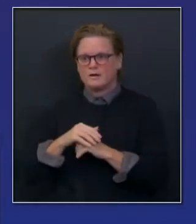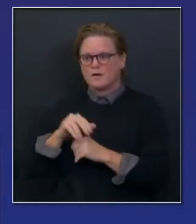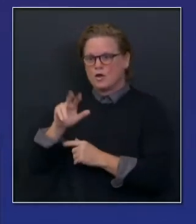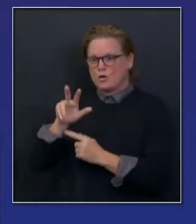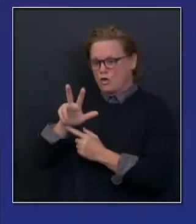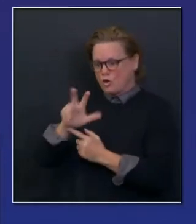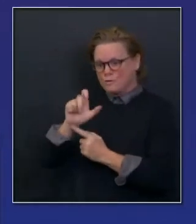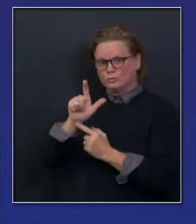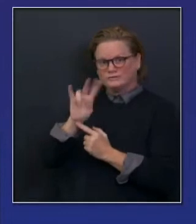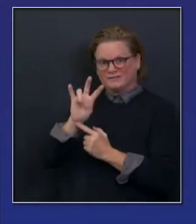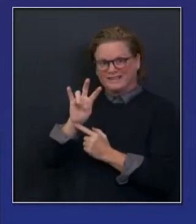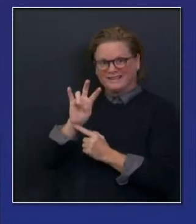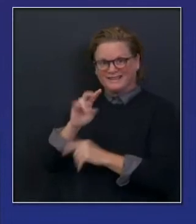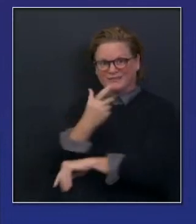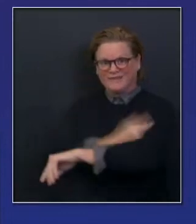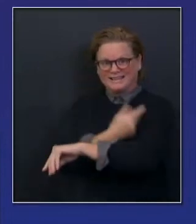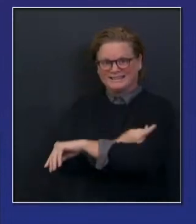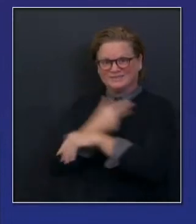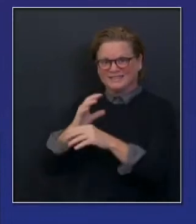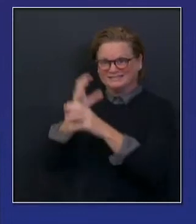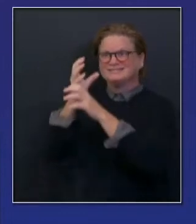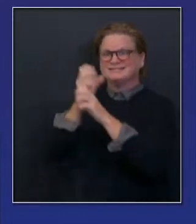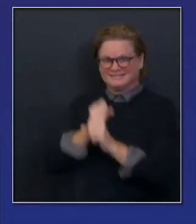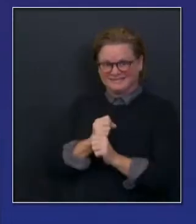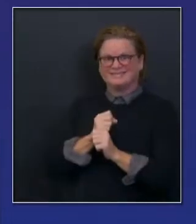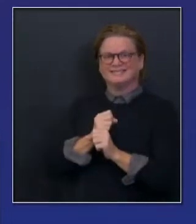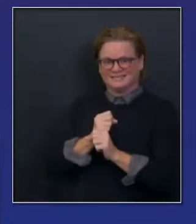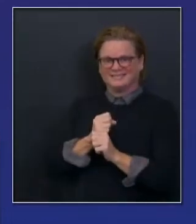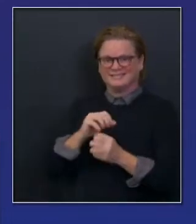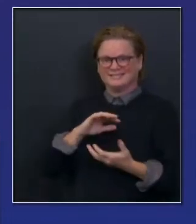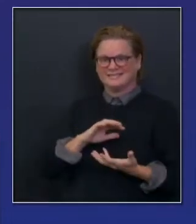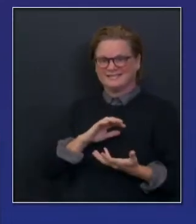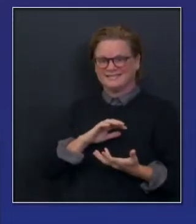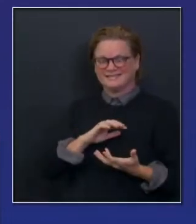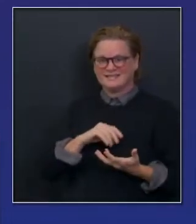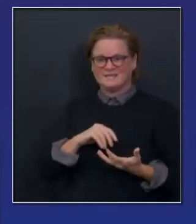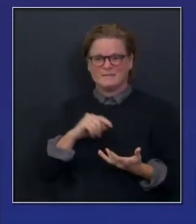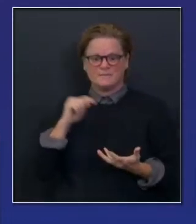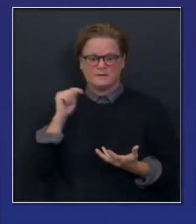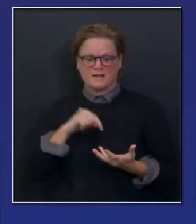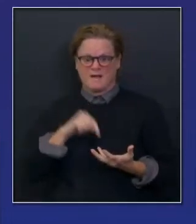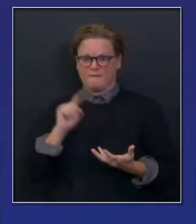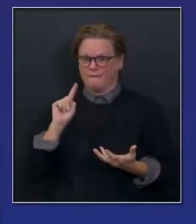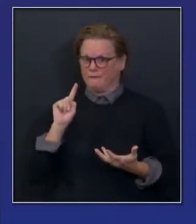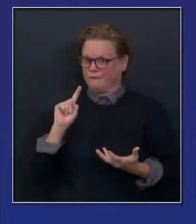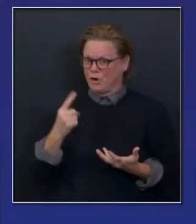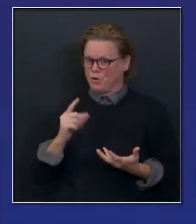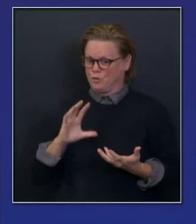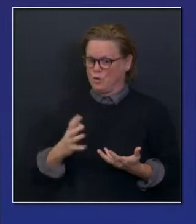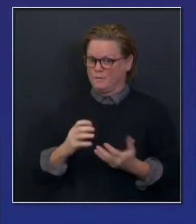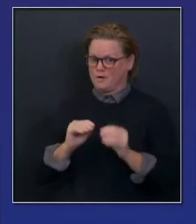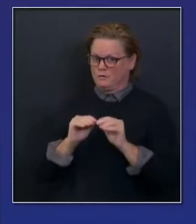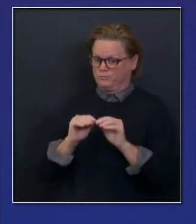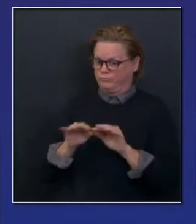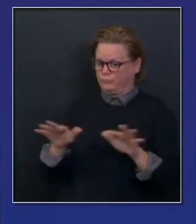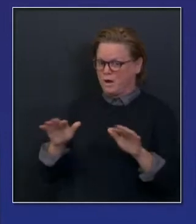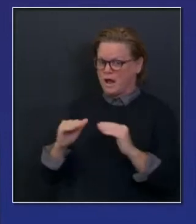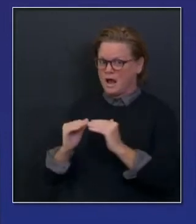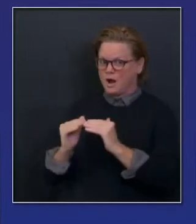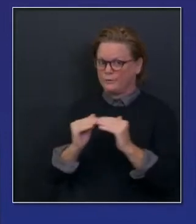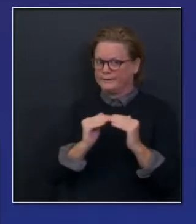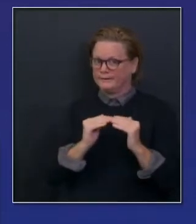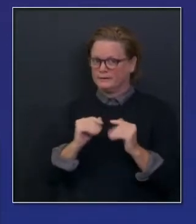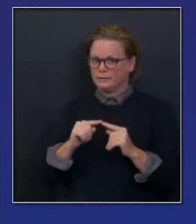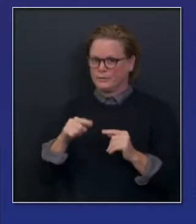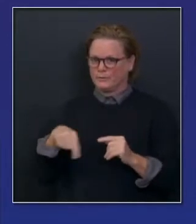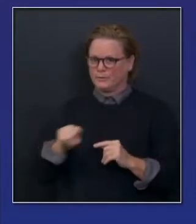327,600 doses. The first distribution from Pfizer, all of those